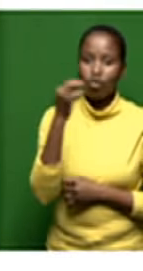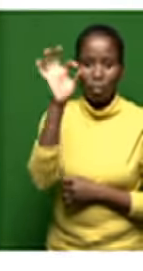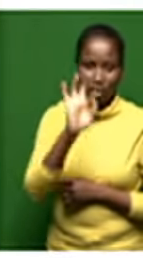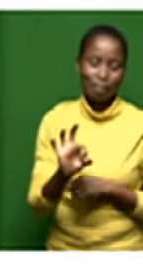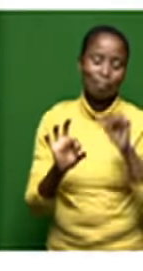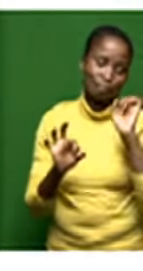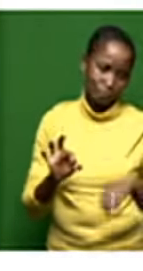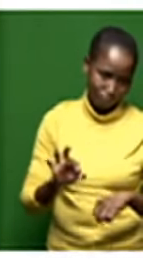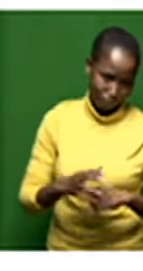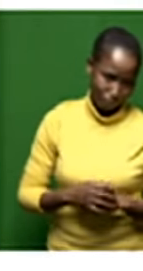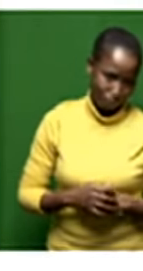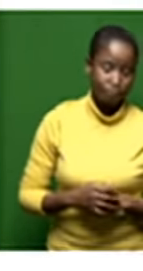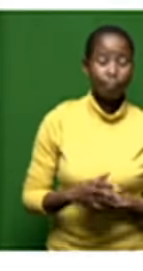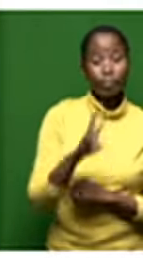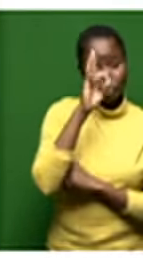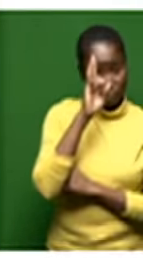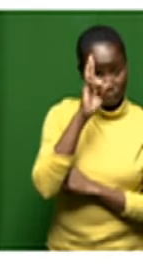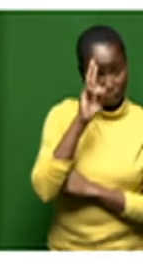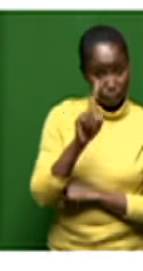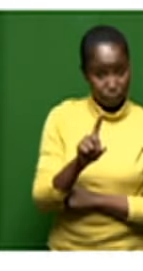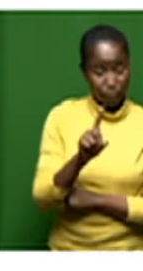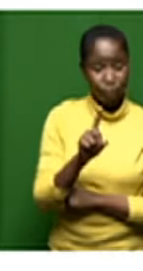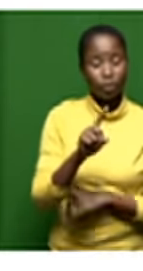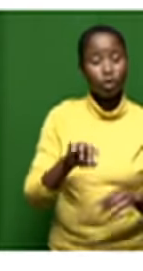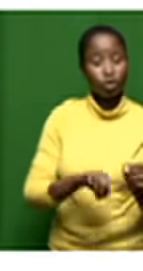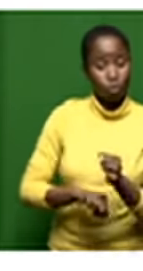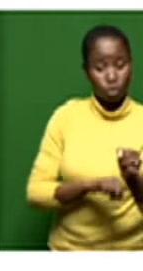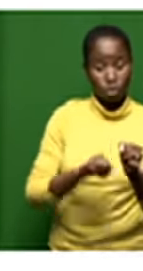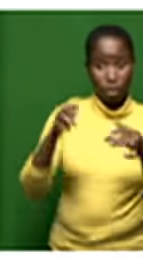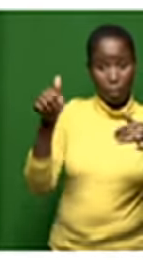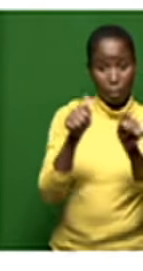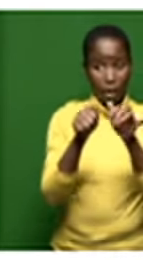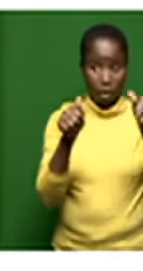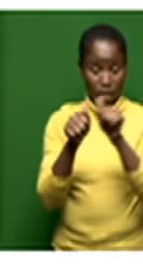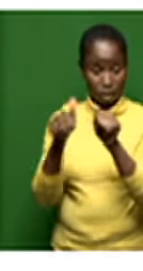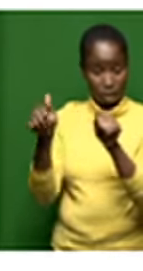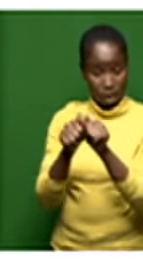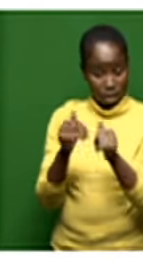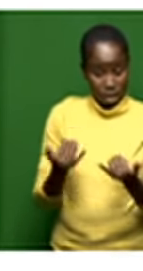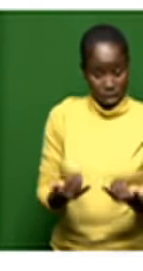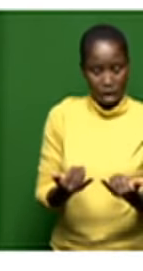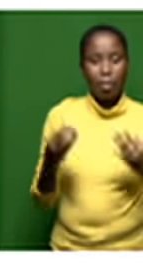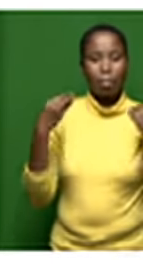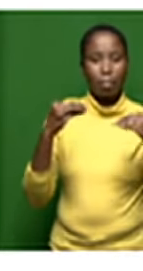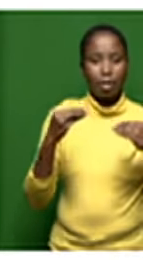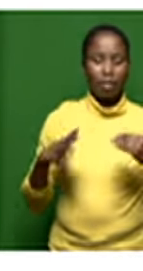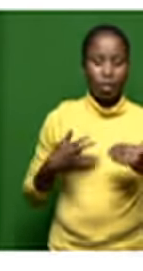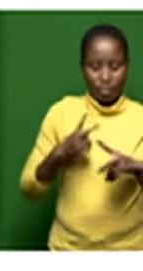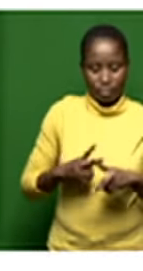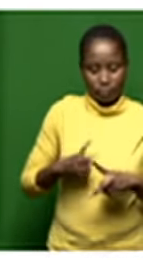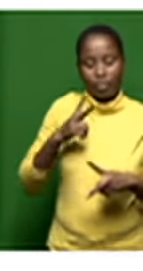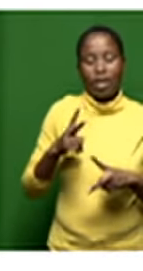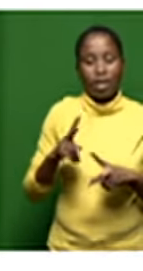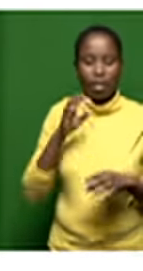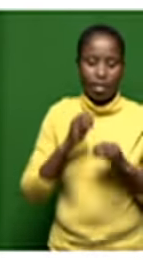the potential strategic equity partner and we are still busy finalizing the due diligence as